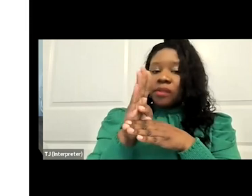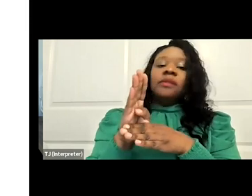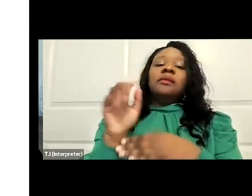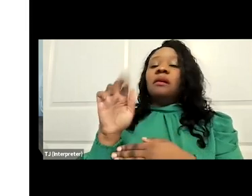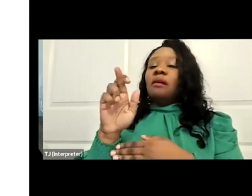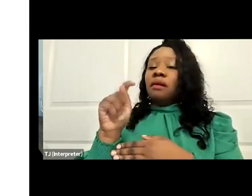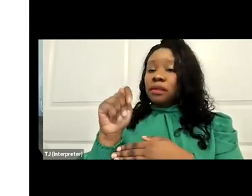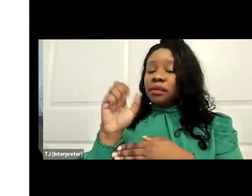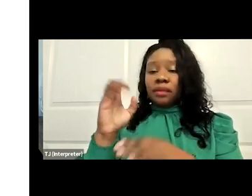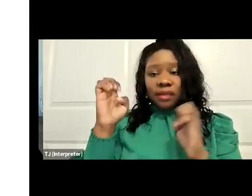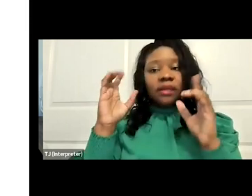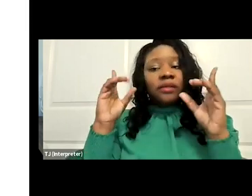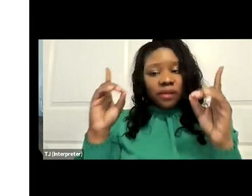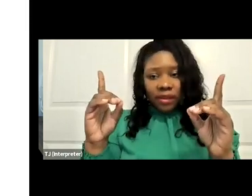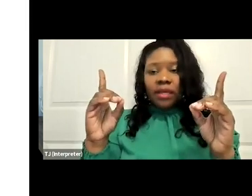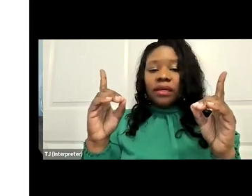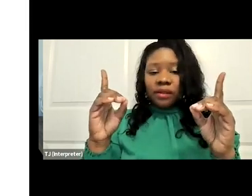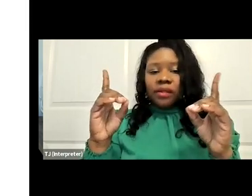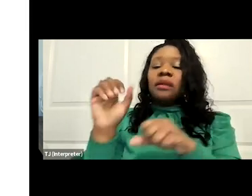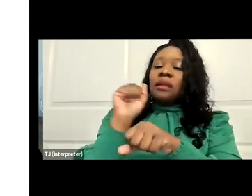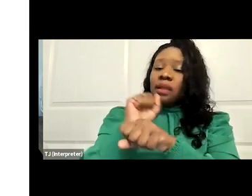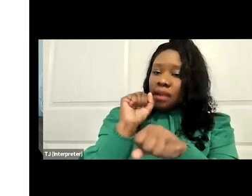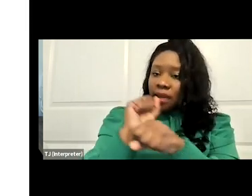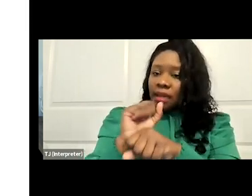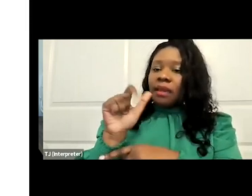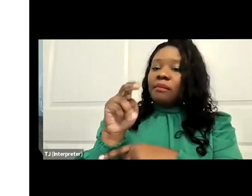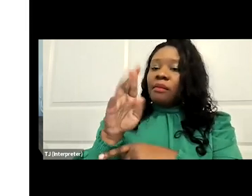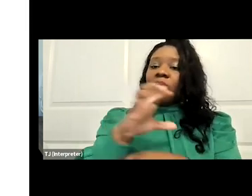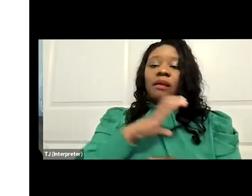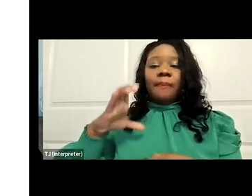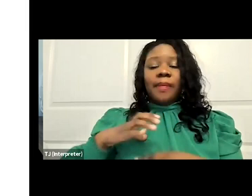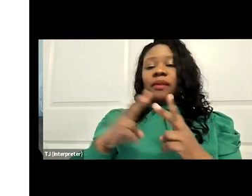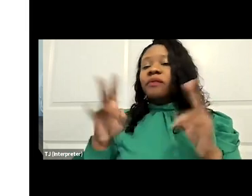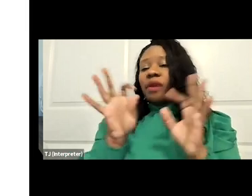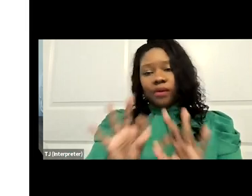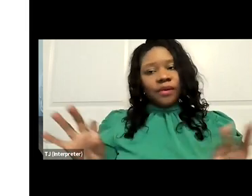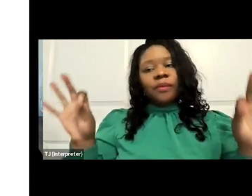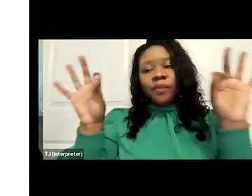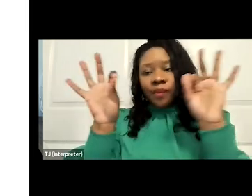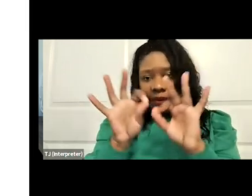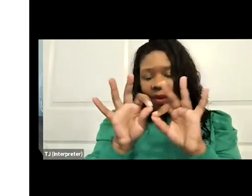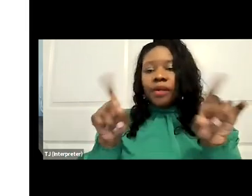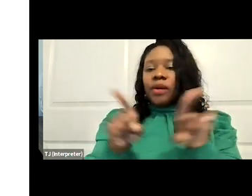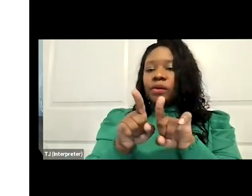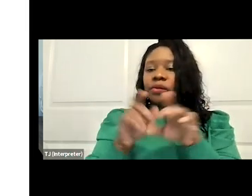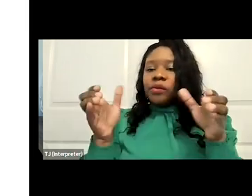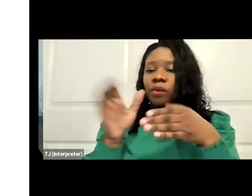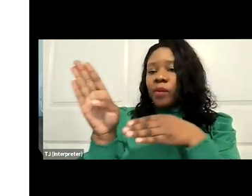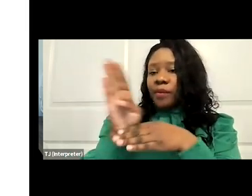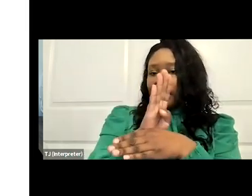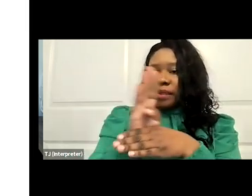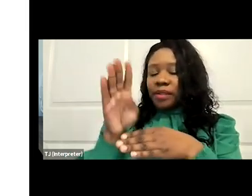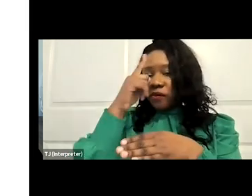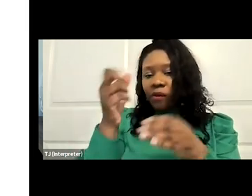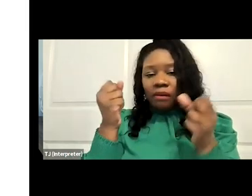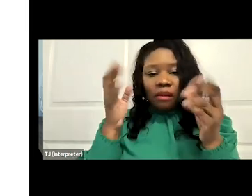education and labor committee is very important, as well as small business for a lot